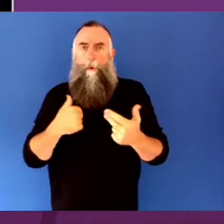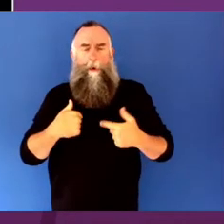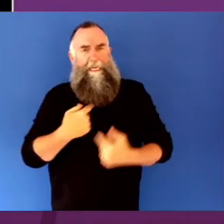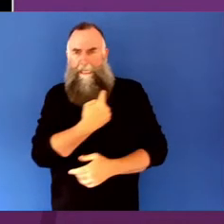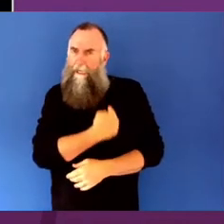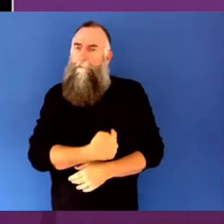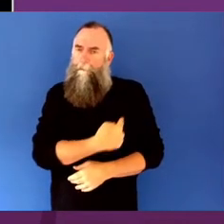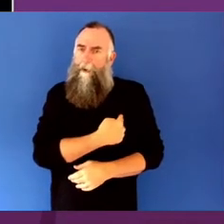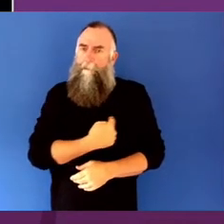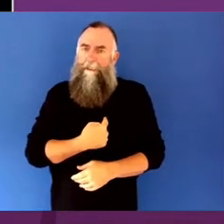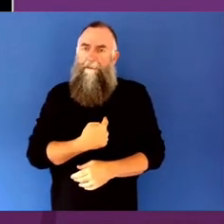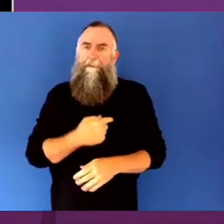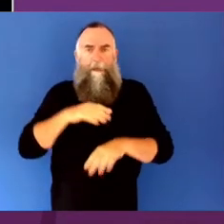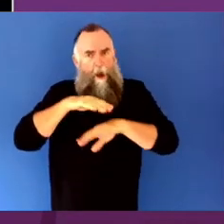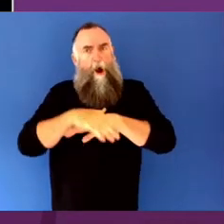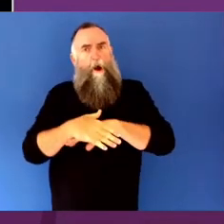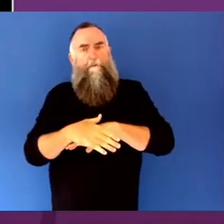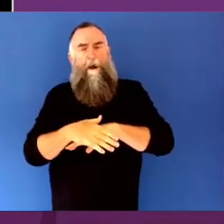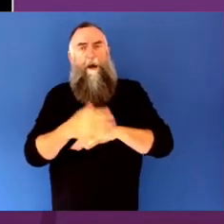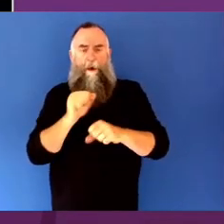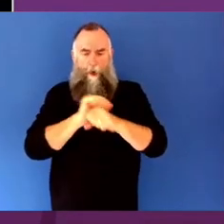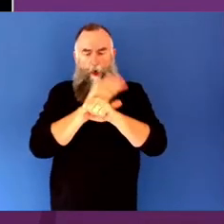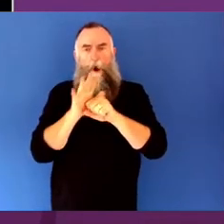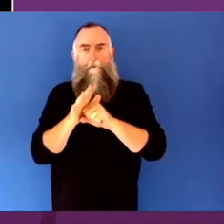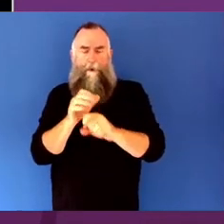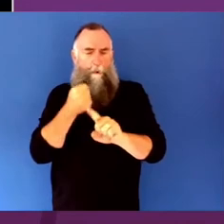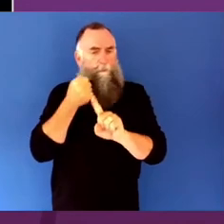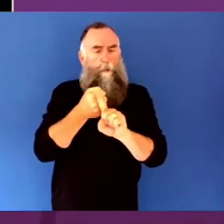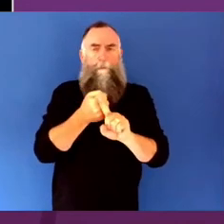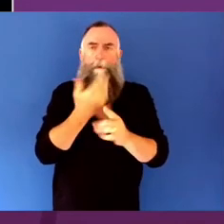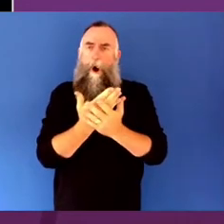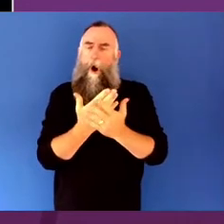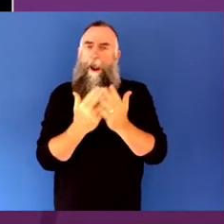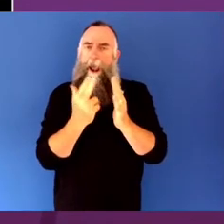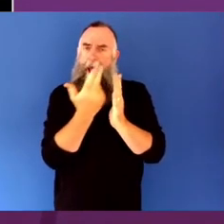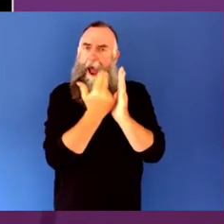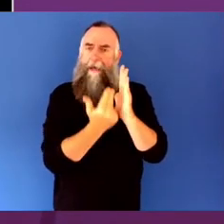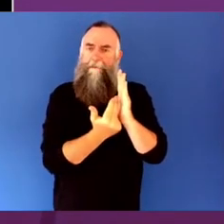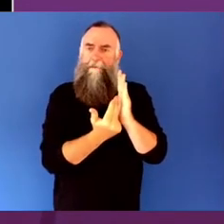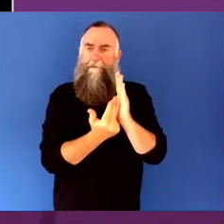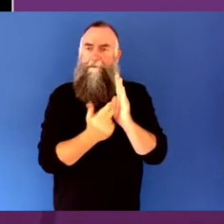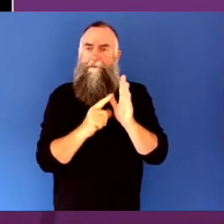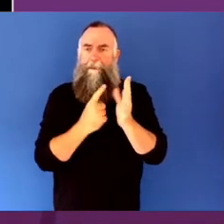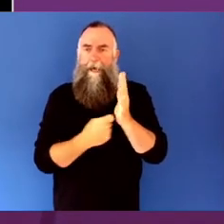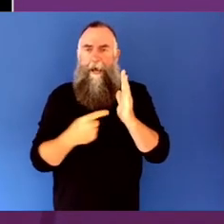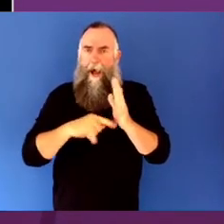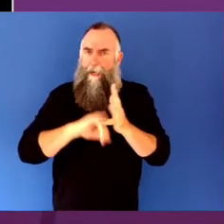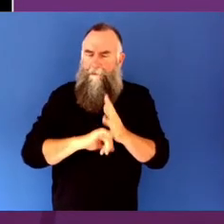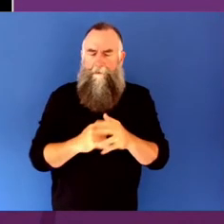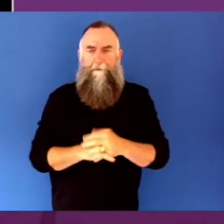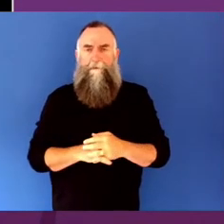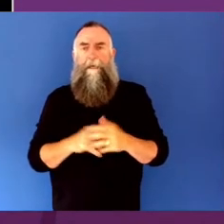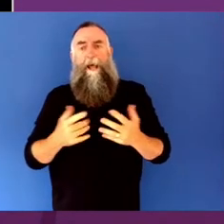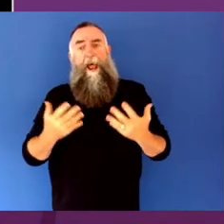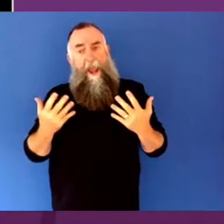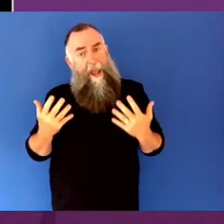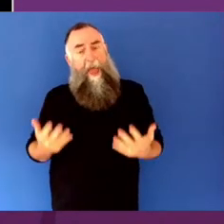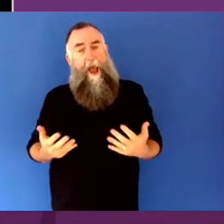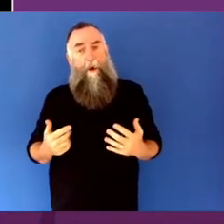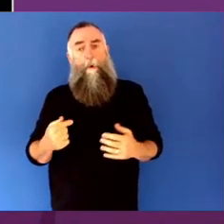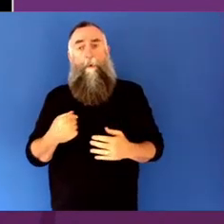-specific support for the arts. Indeed, total COVID-specific arts funding measures now stand at $475